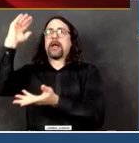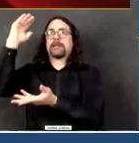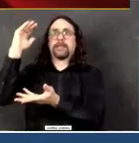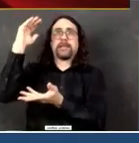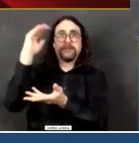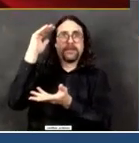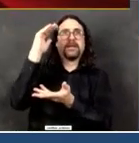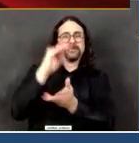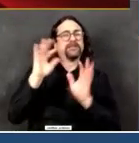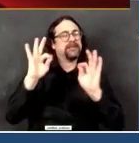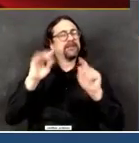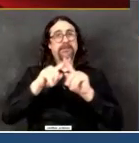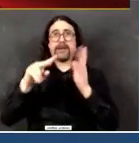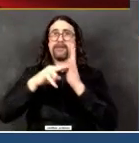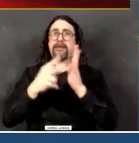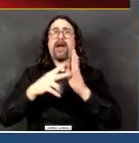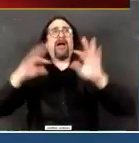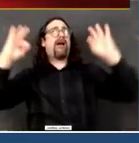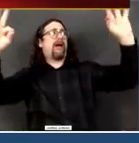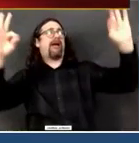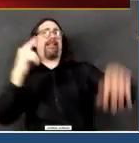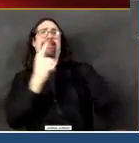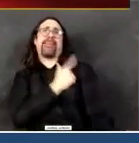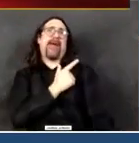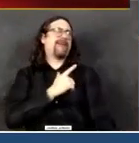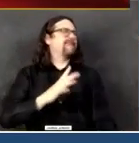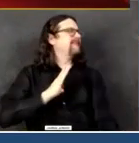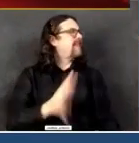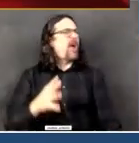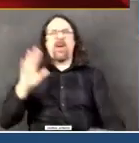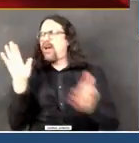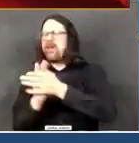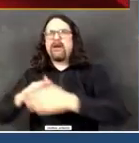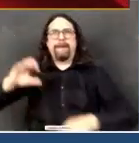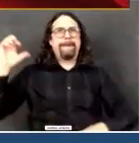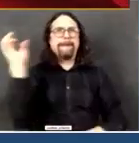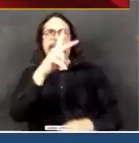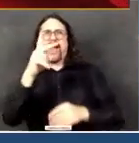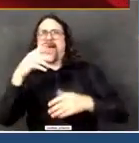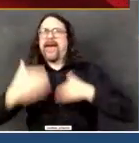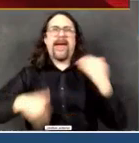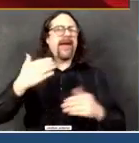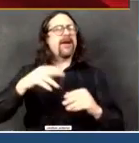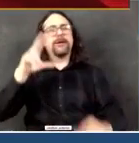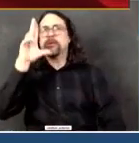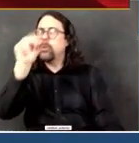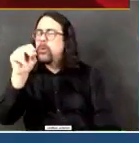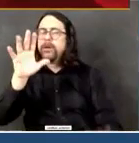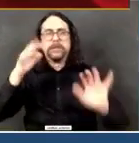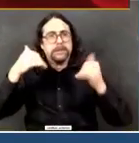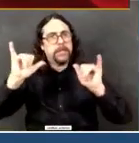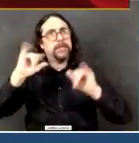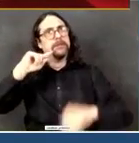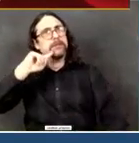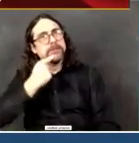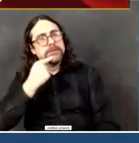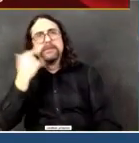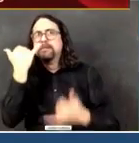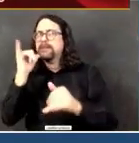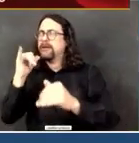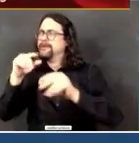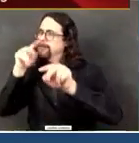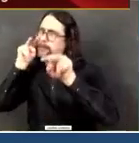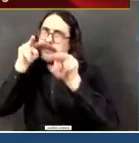But we do have enough ventilators based on what we know now to get through next week. Also on personal protective equipment, PPEs.